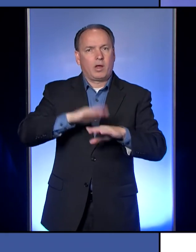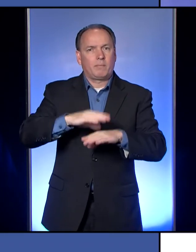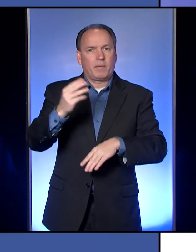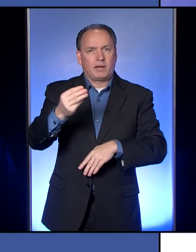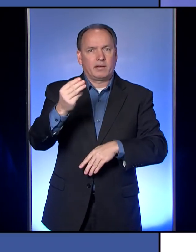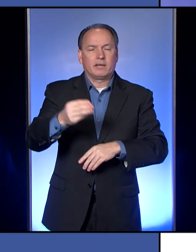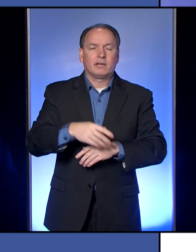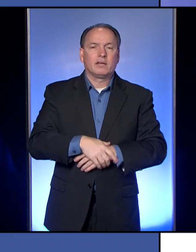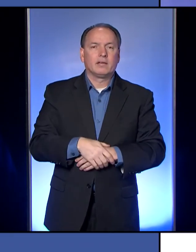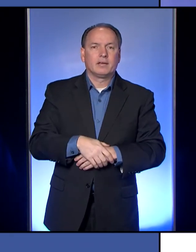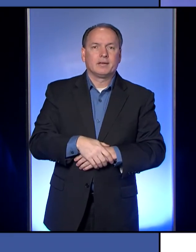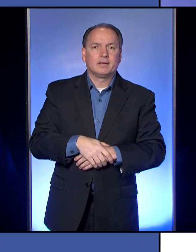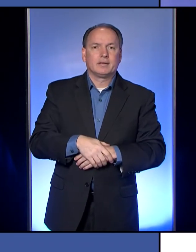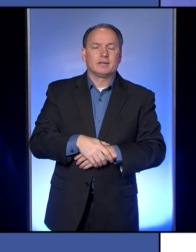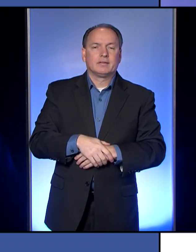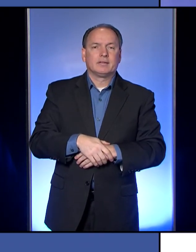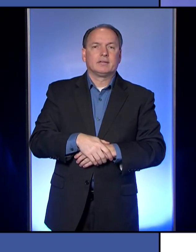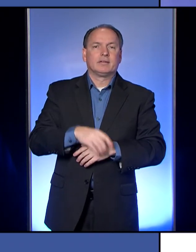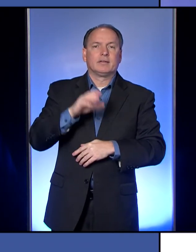Erie times news.